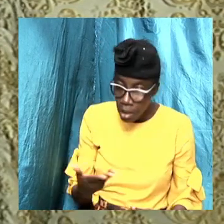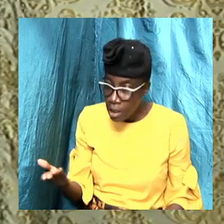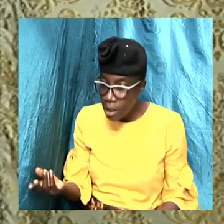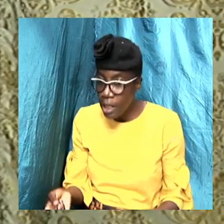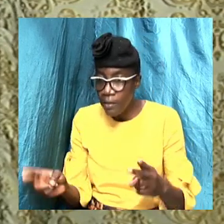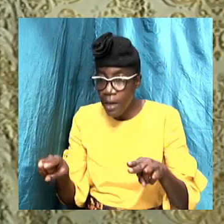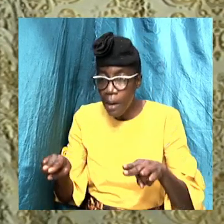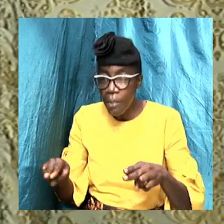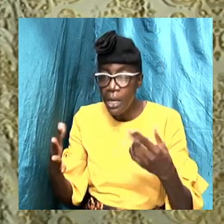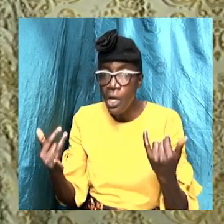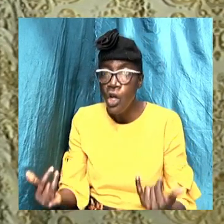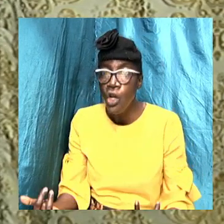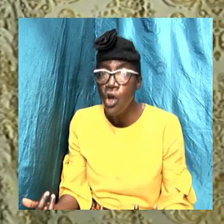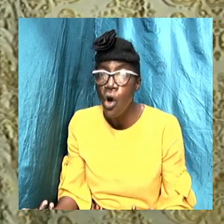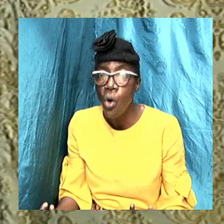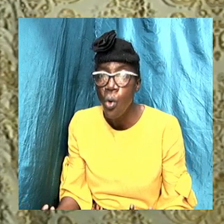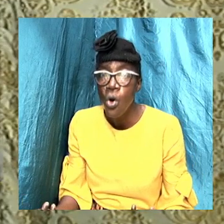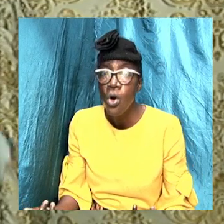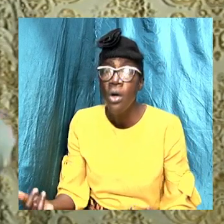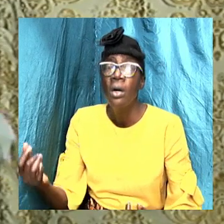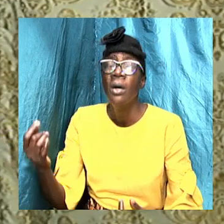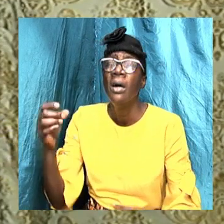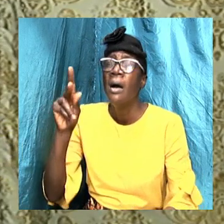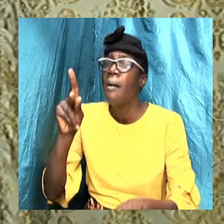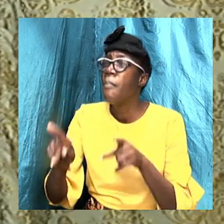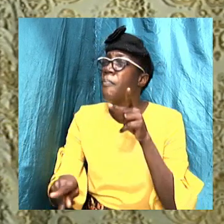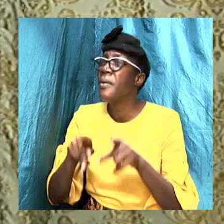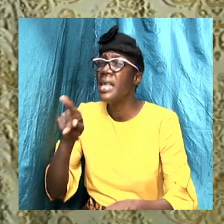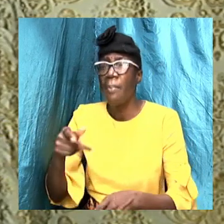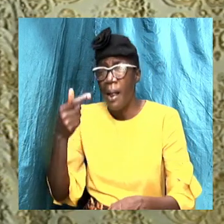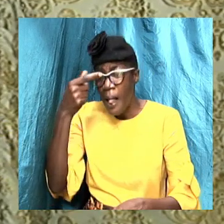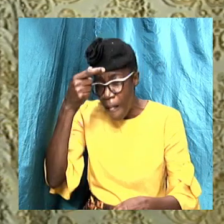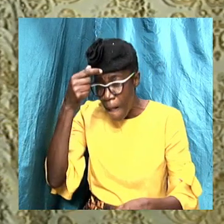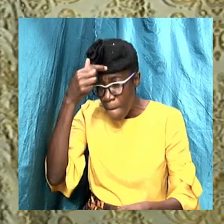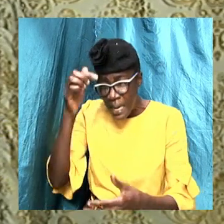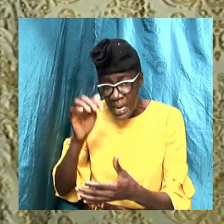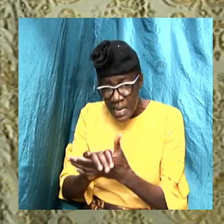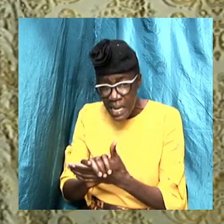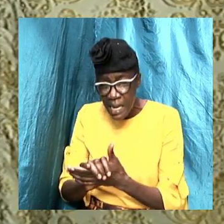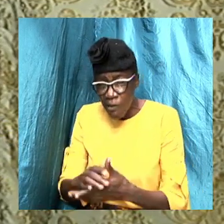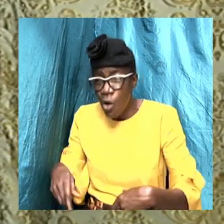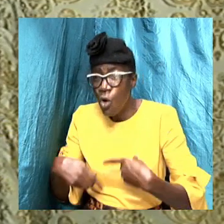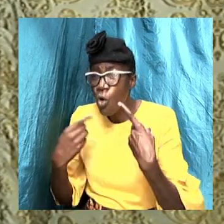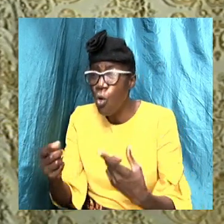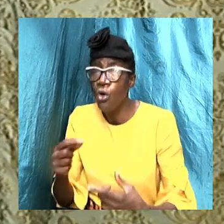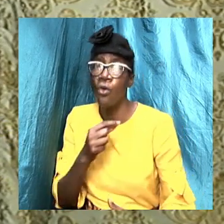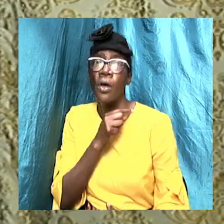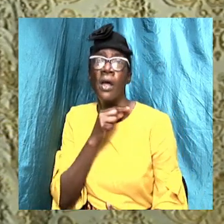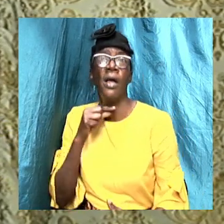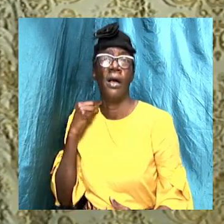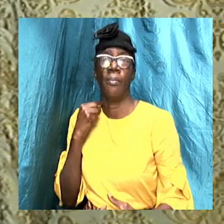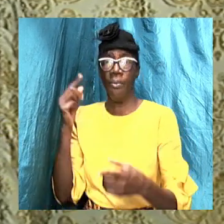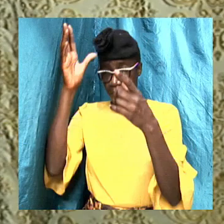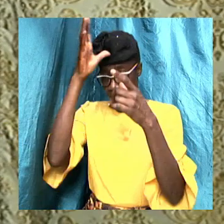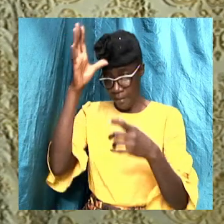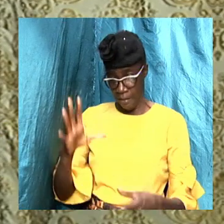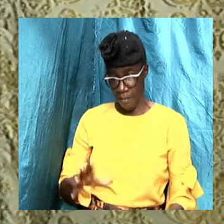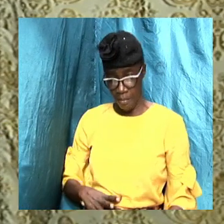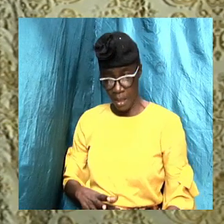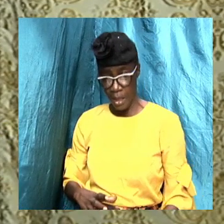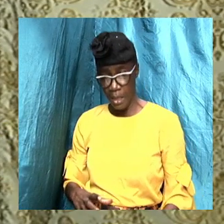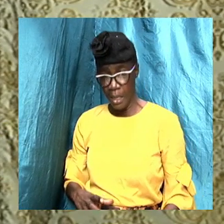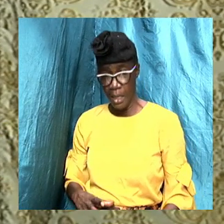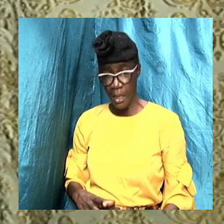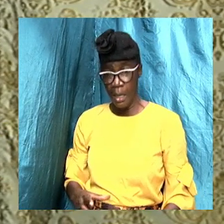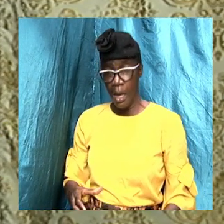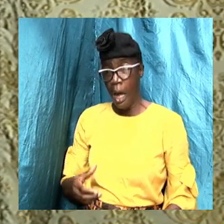individuals are believing that if they go to a priest and confess that their sins will be forgiven.